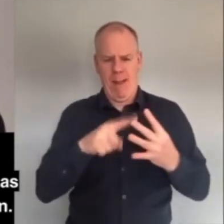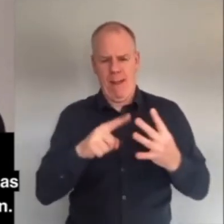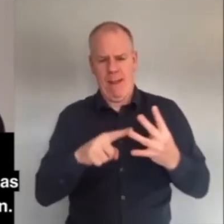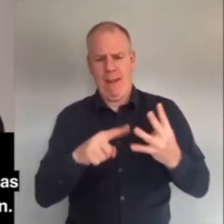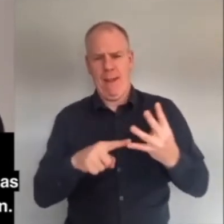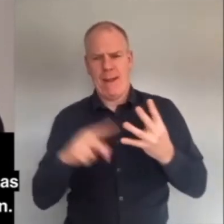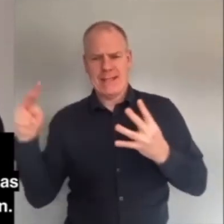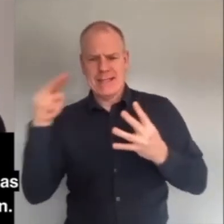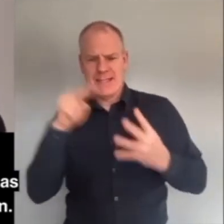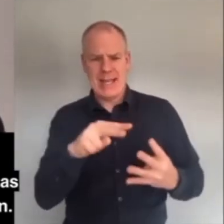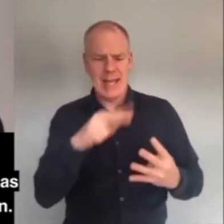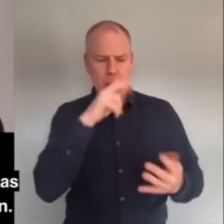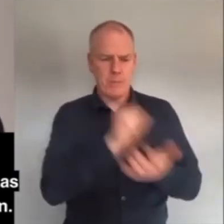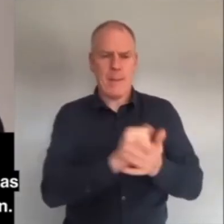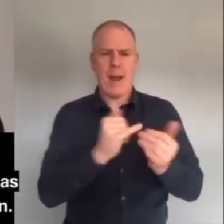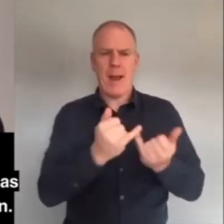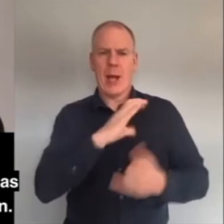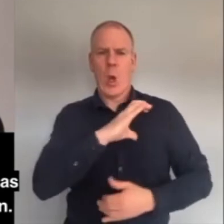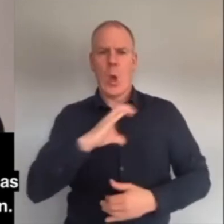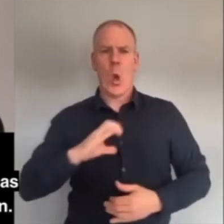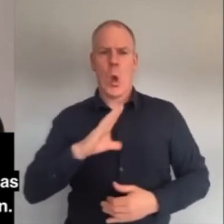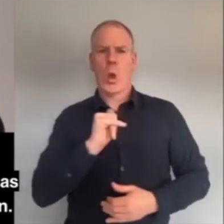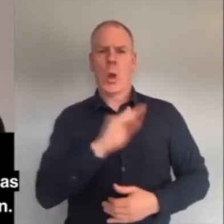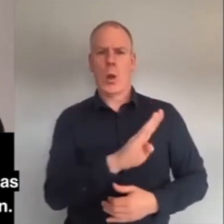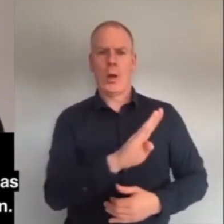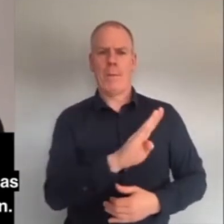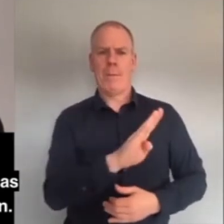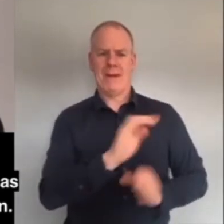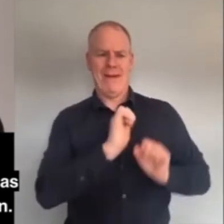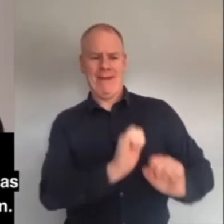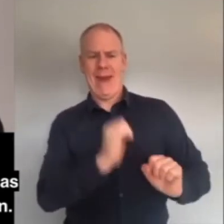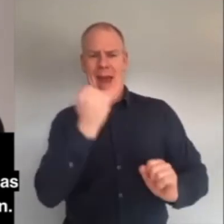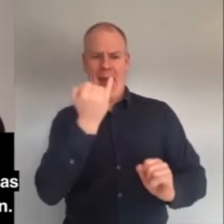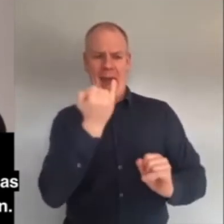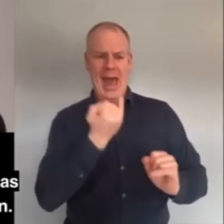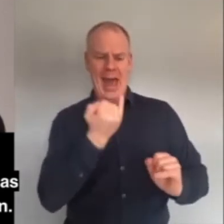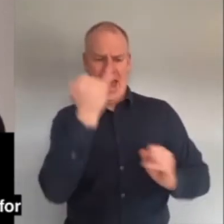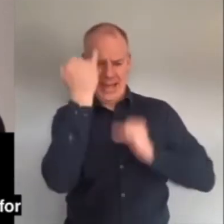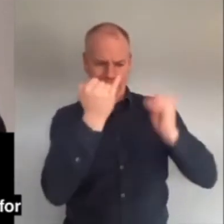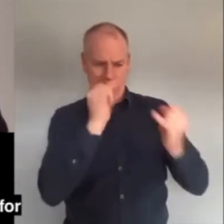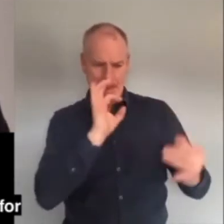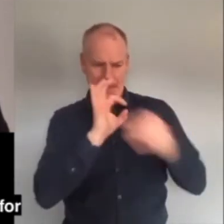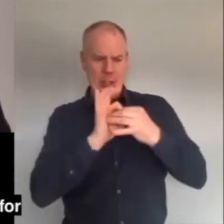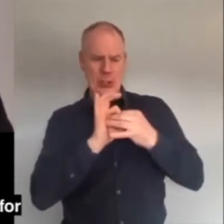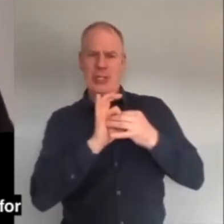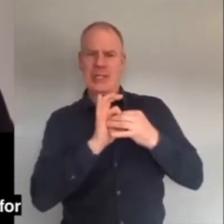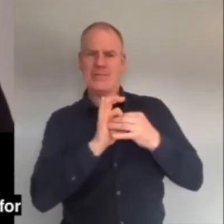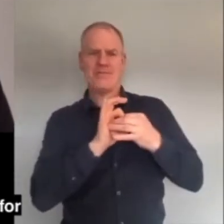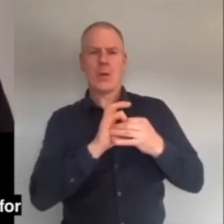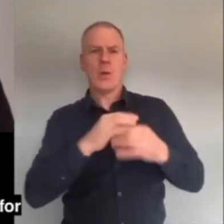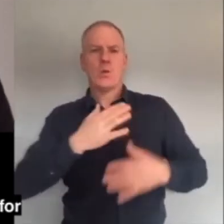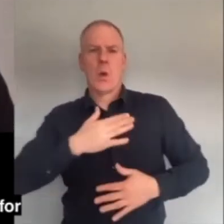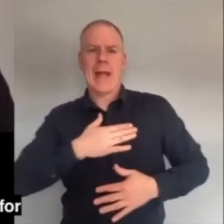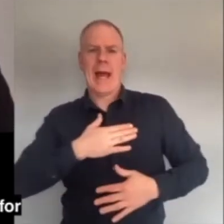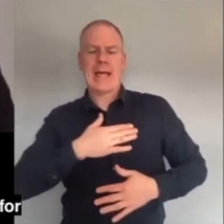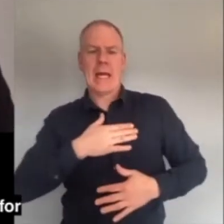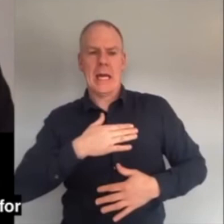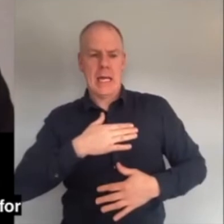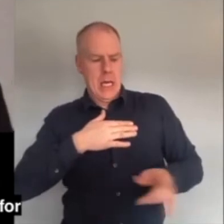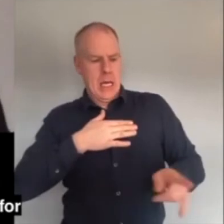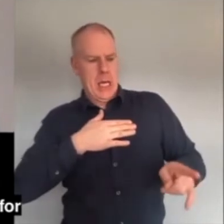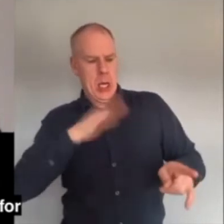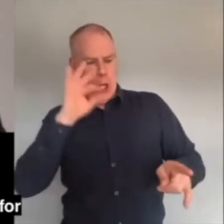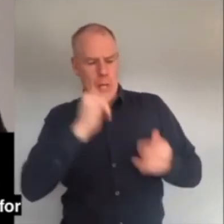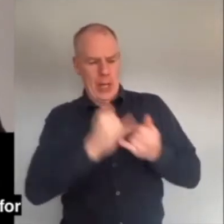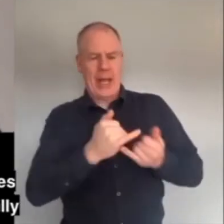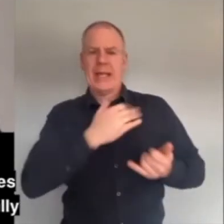newspaper increasingly as a club with ideas that match their own. And so they don't like it when their publication seems